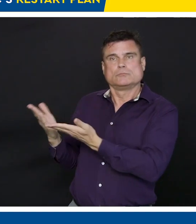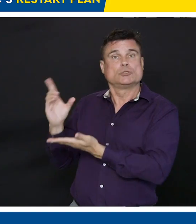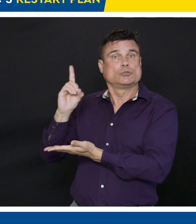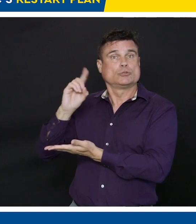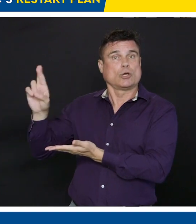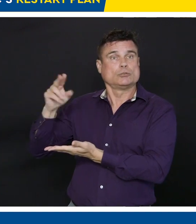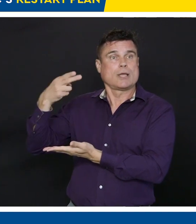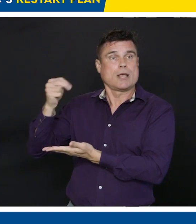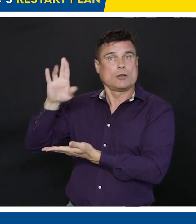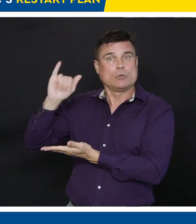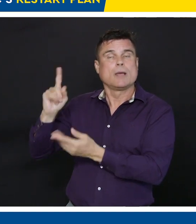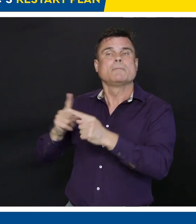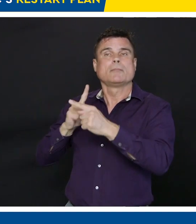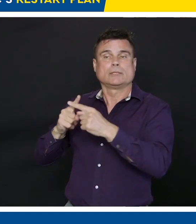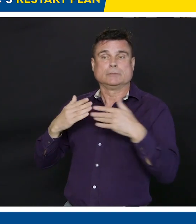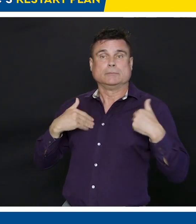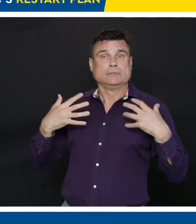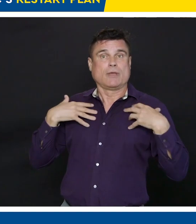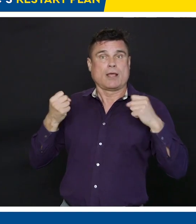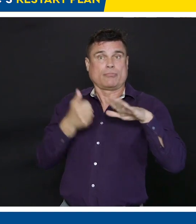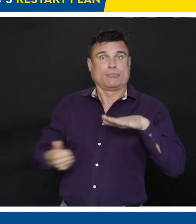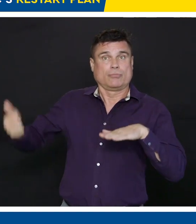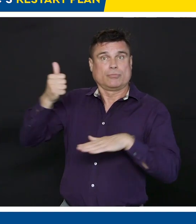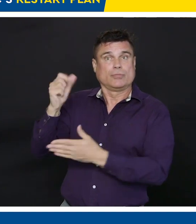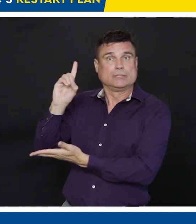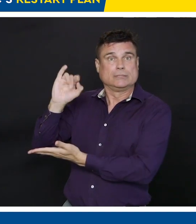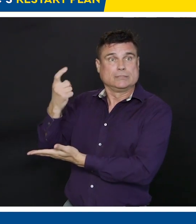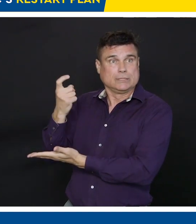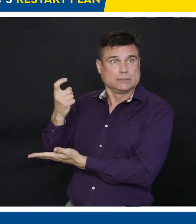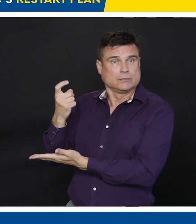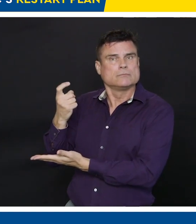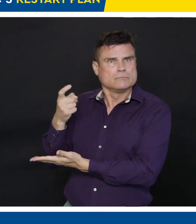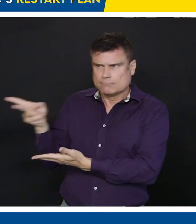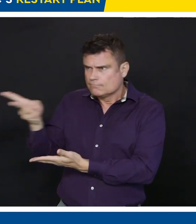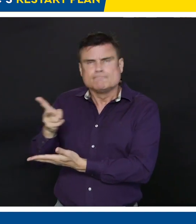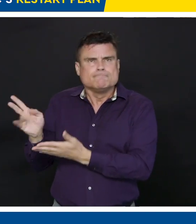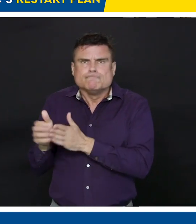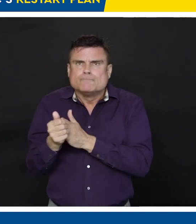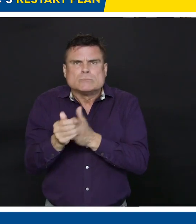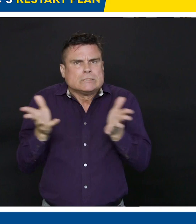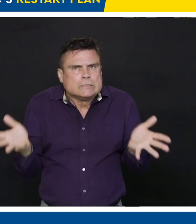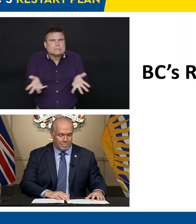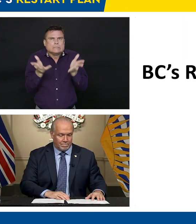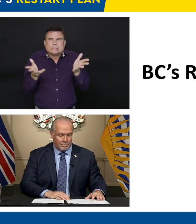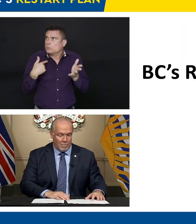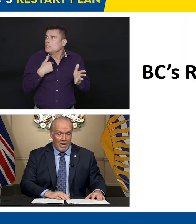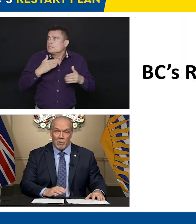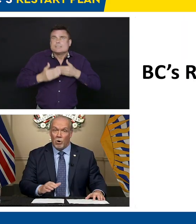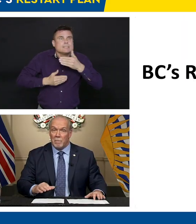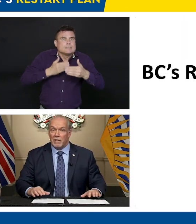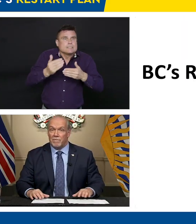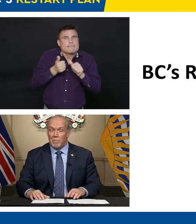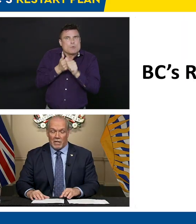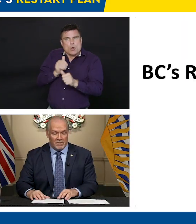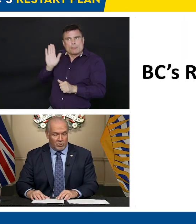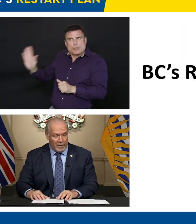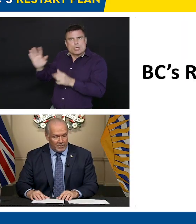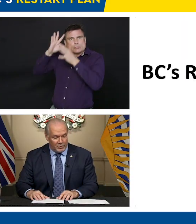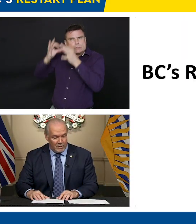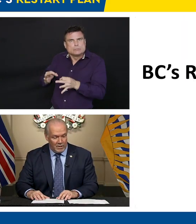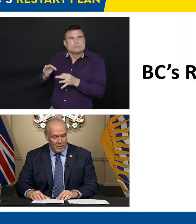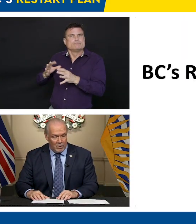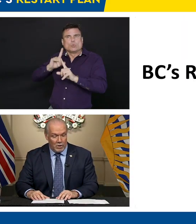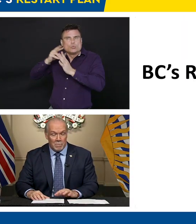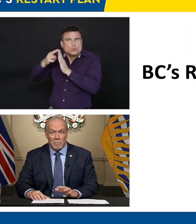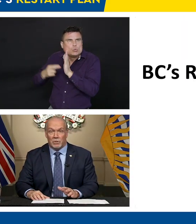the growth of the virus and put us in a place for a safe restart of our economy. It won't be the flipping of a